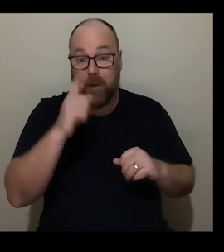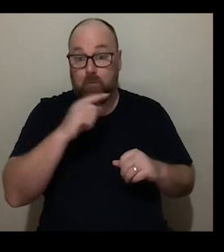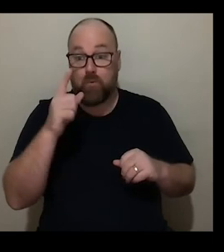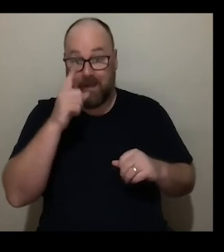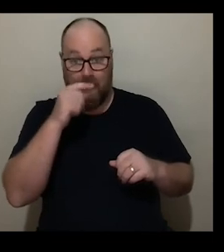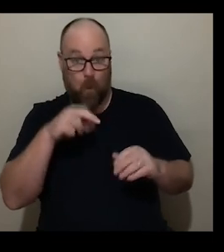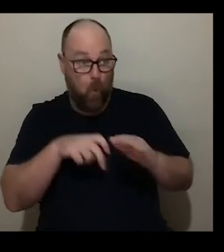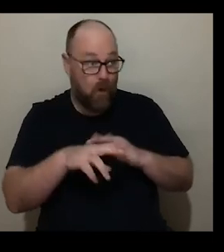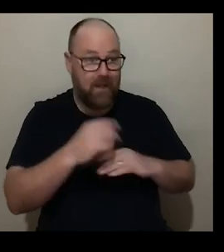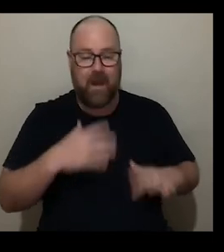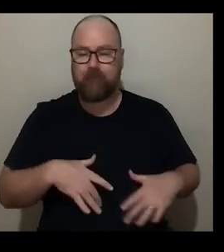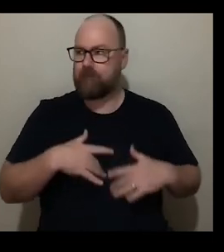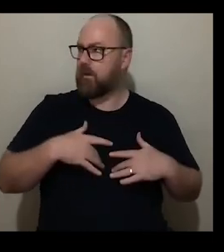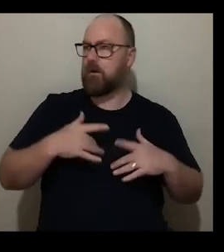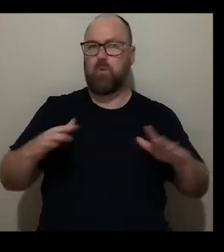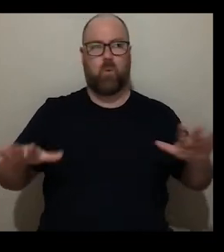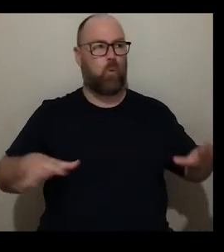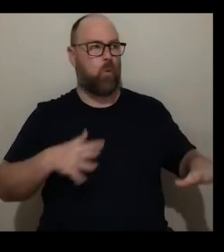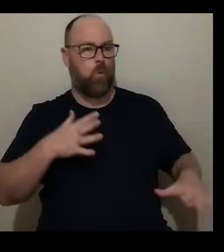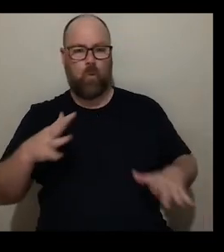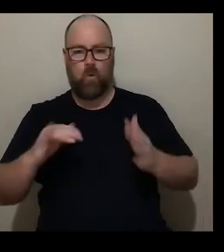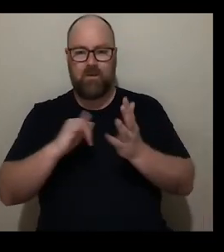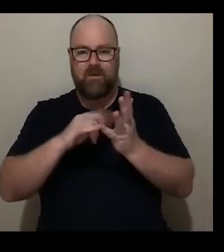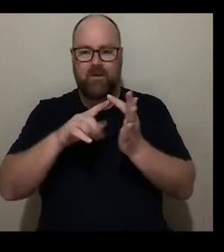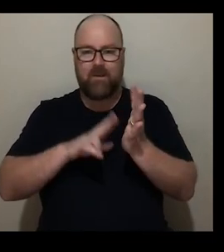and experience a sensory environment um